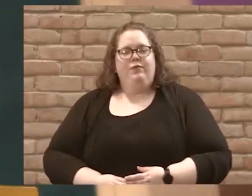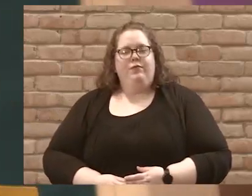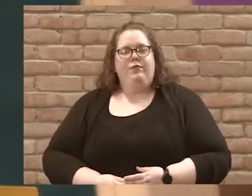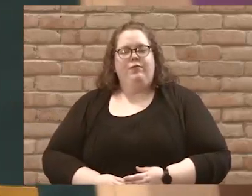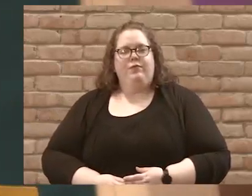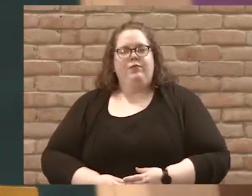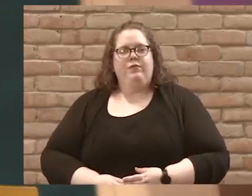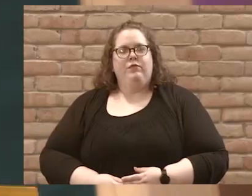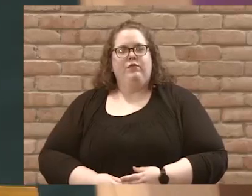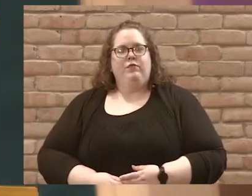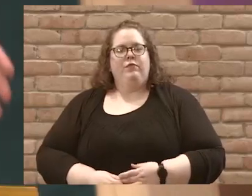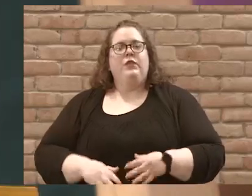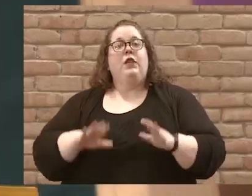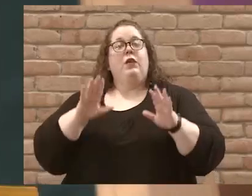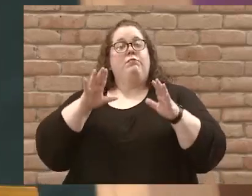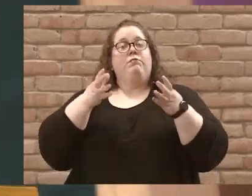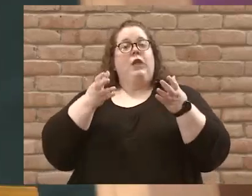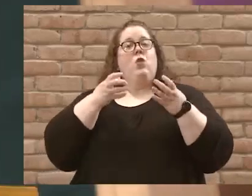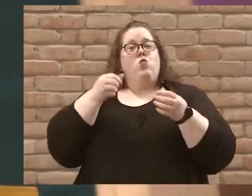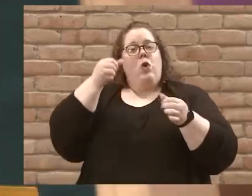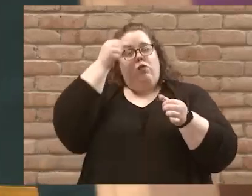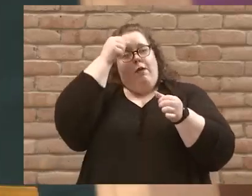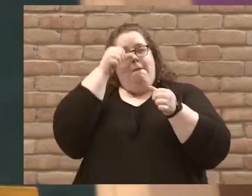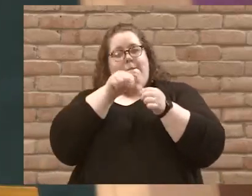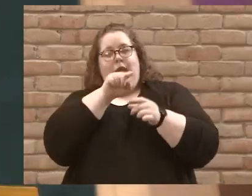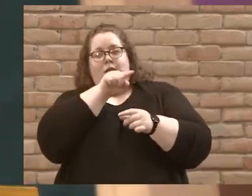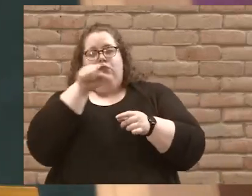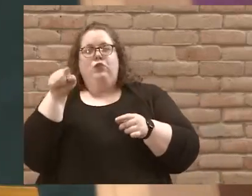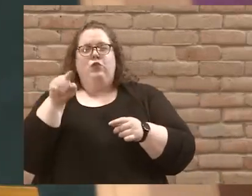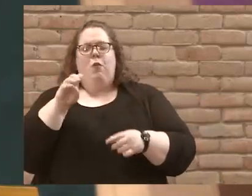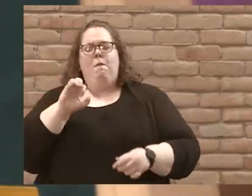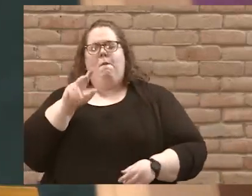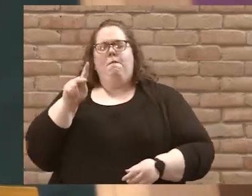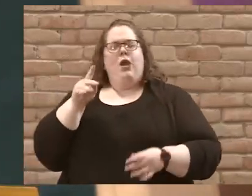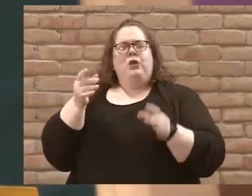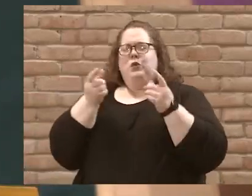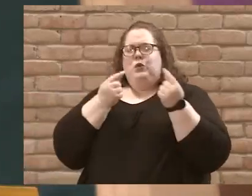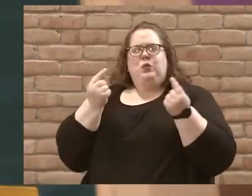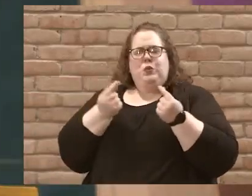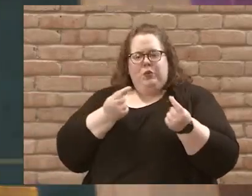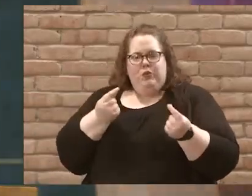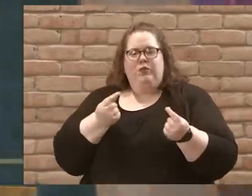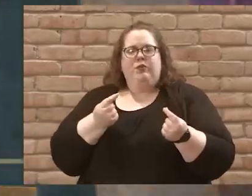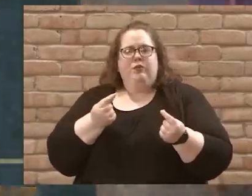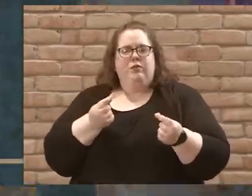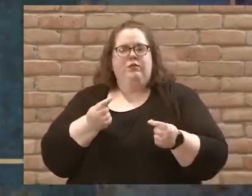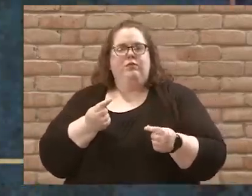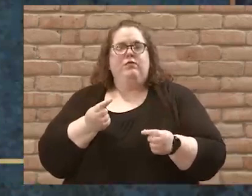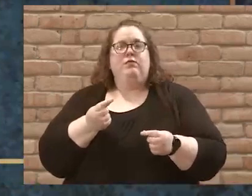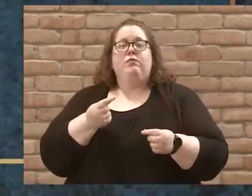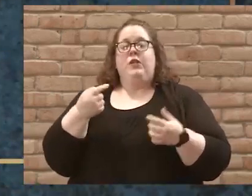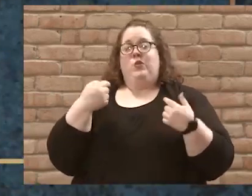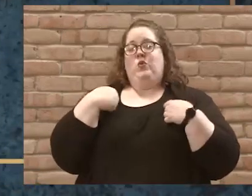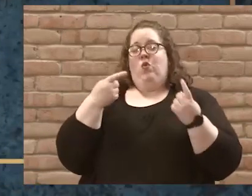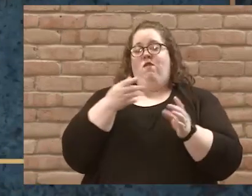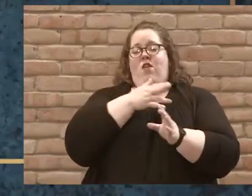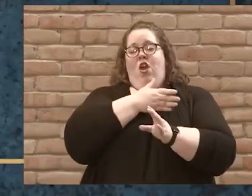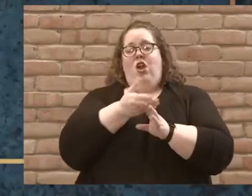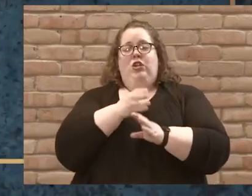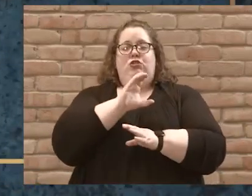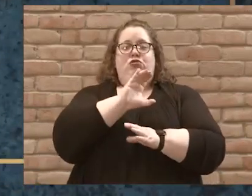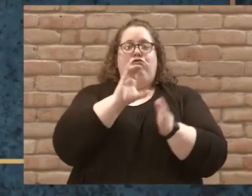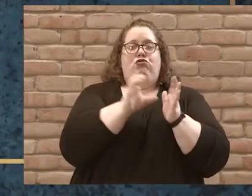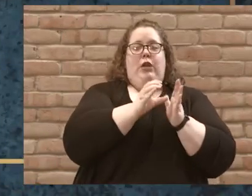out of this account and remind us what Mark is doing. All throughout these first four chapters, Mark has been